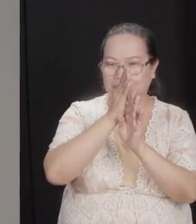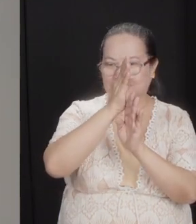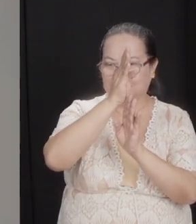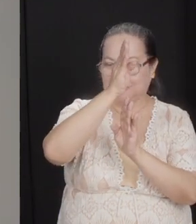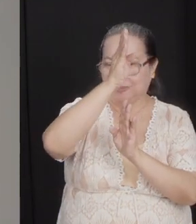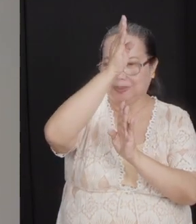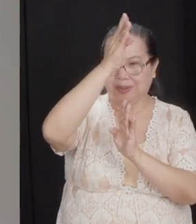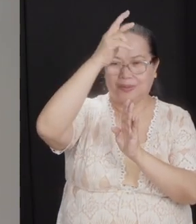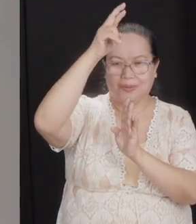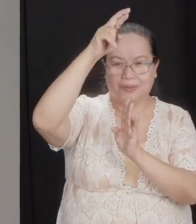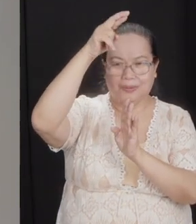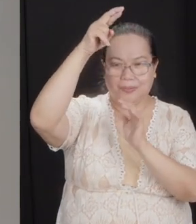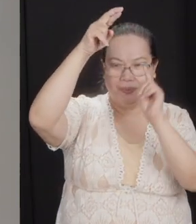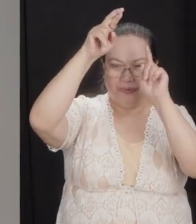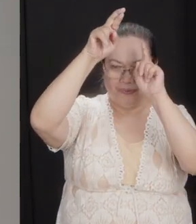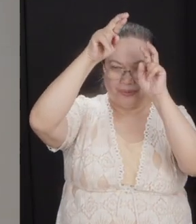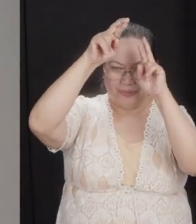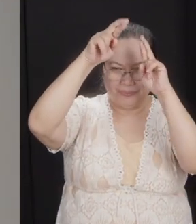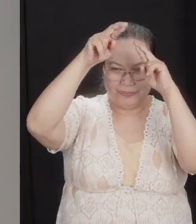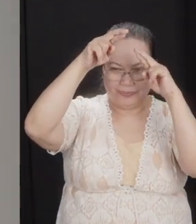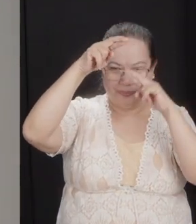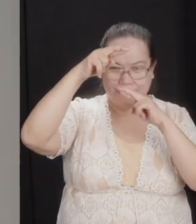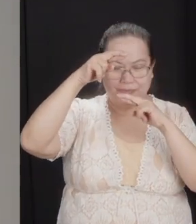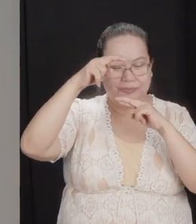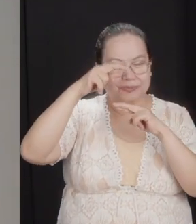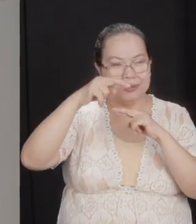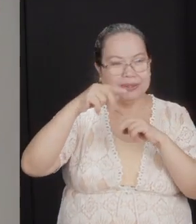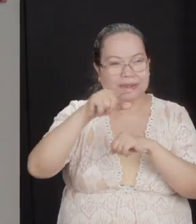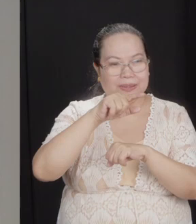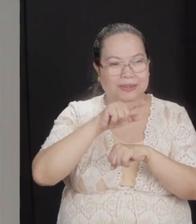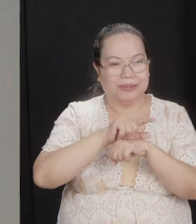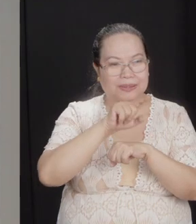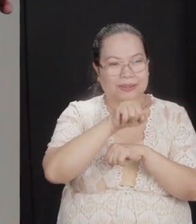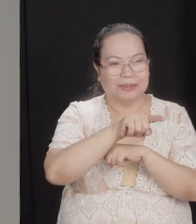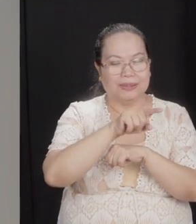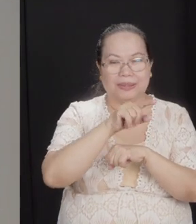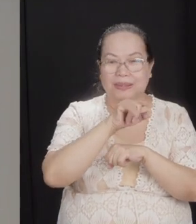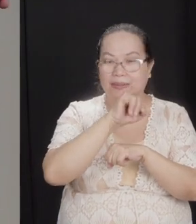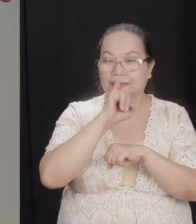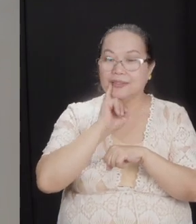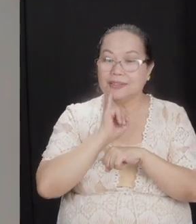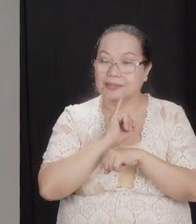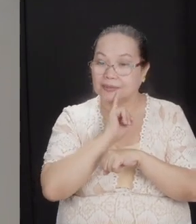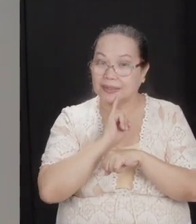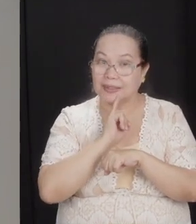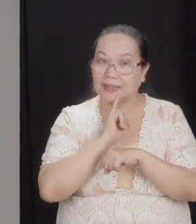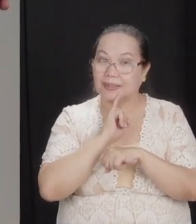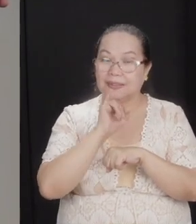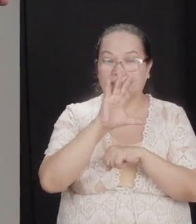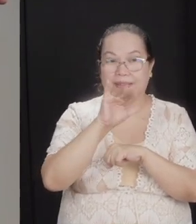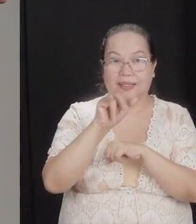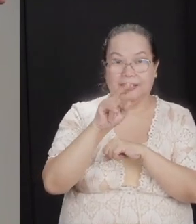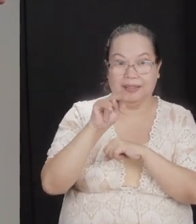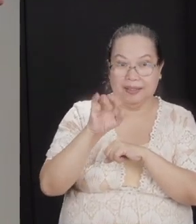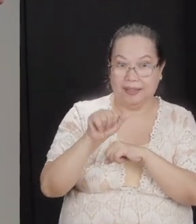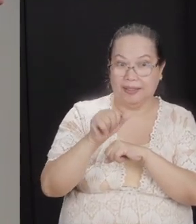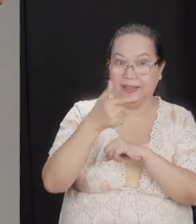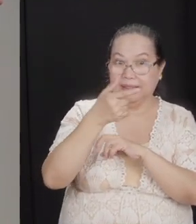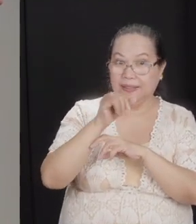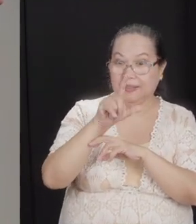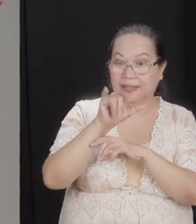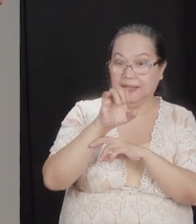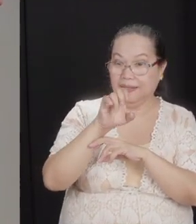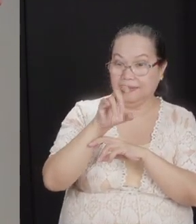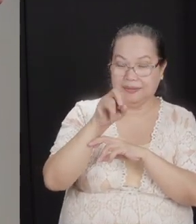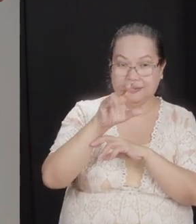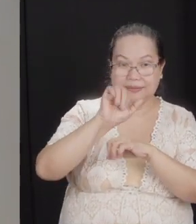before they crossed over here. So this is called the land of Israel, the land of Canaan, the land of Gilead, or the eastern tribe. They built an